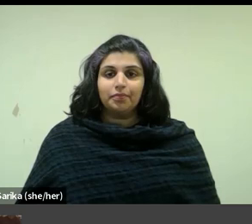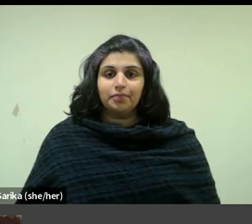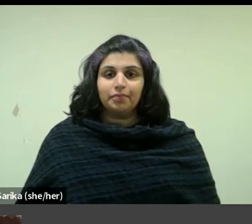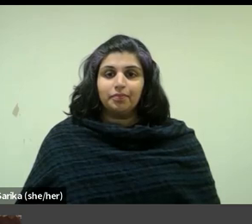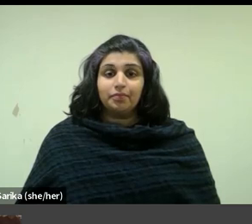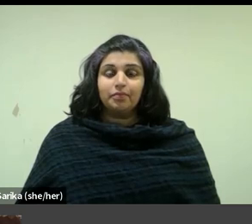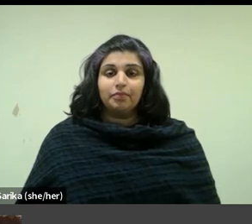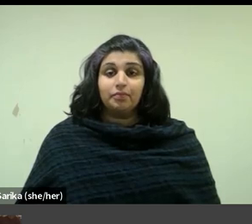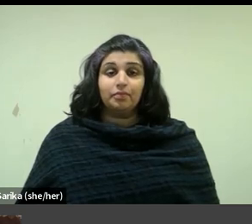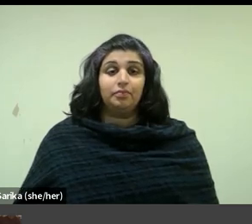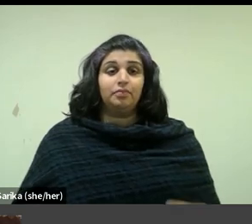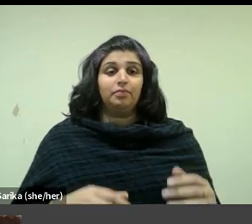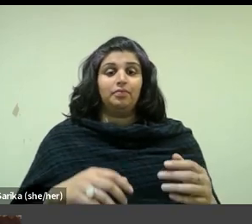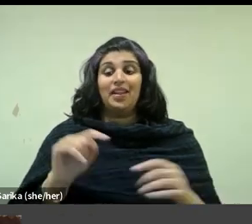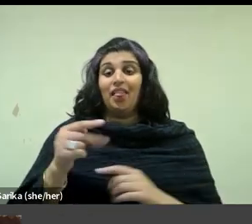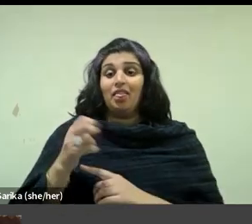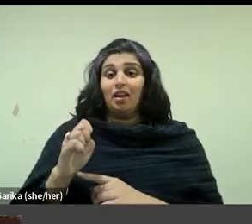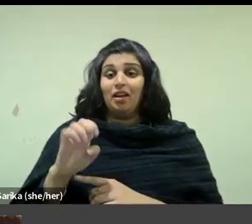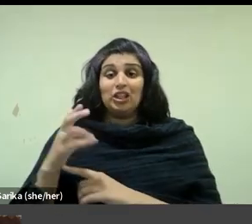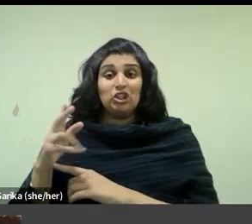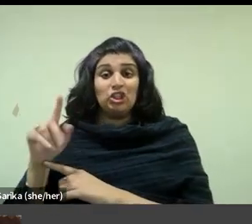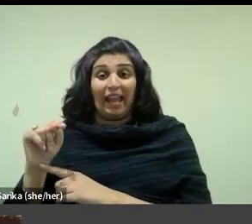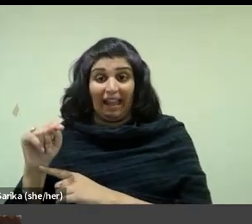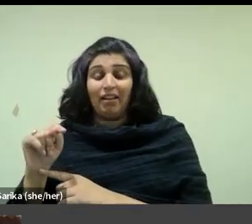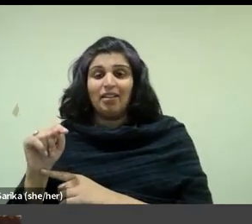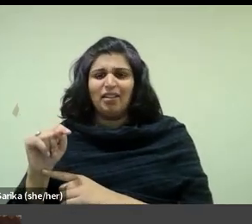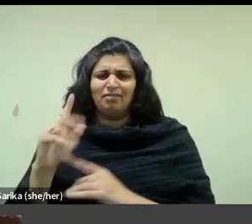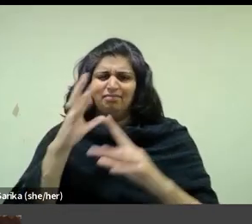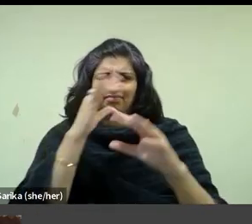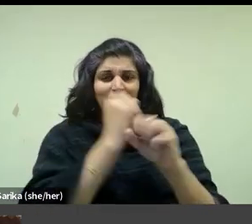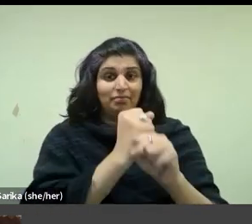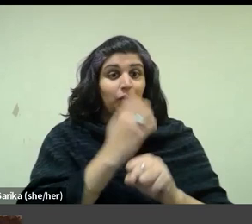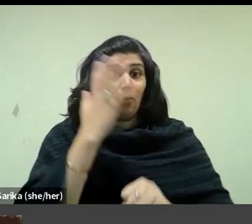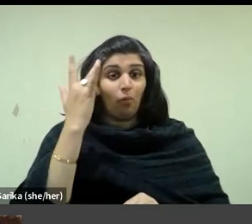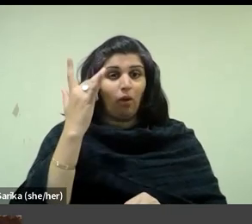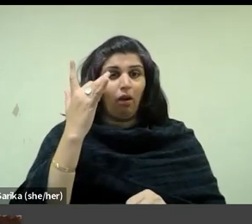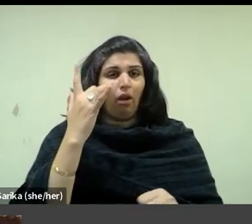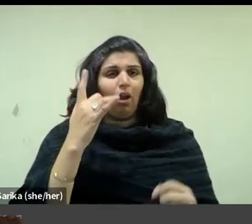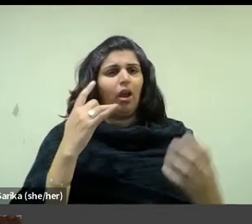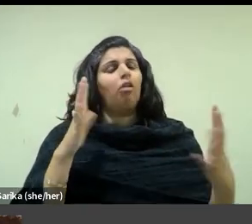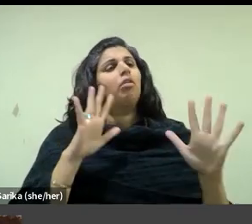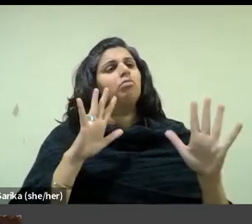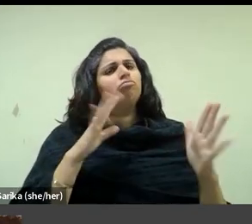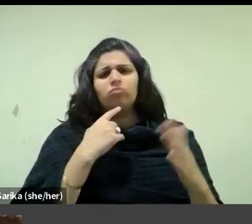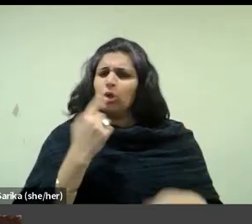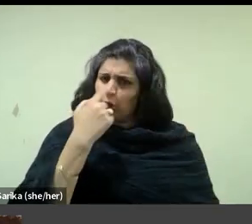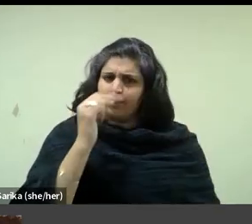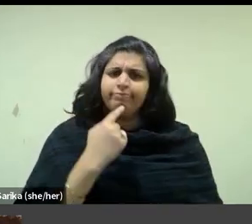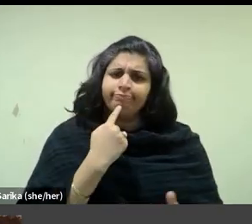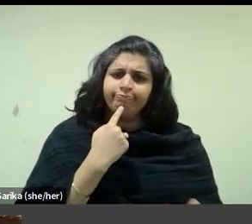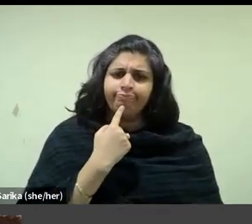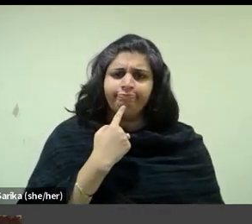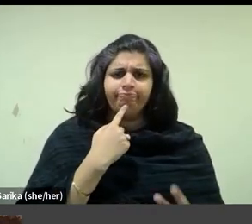The chat is fascinating, not only for the sombre tonal harmonies it brings to a conversation already